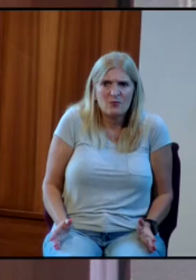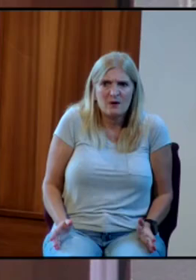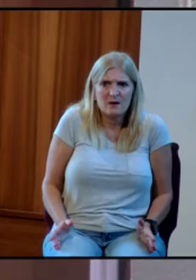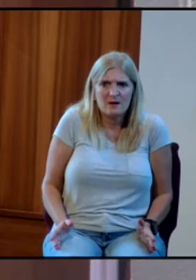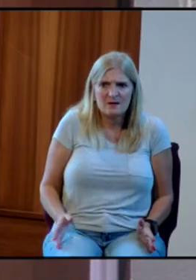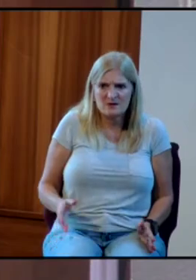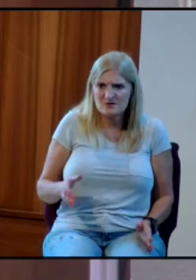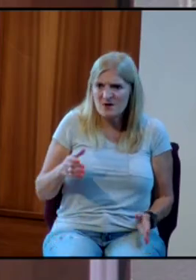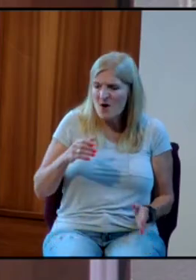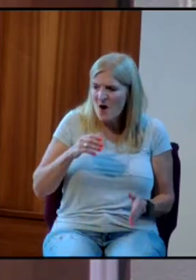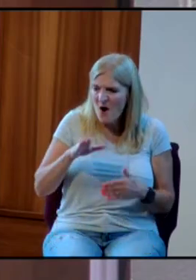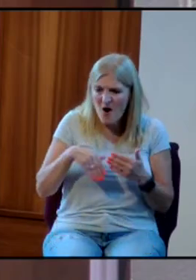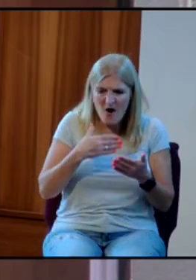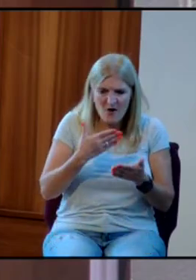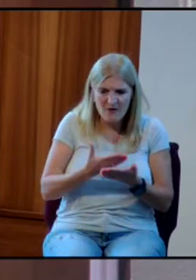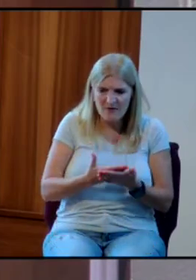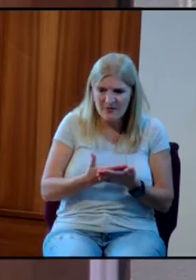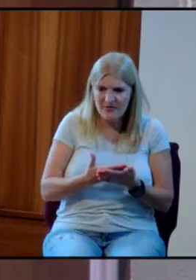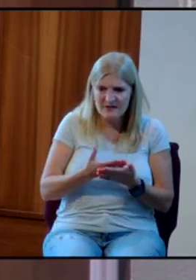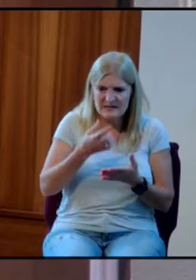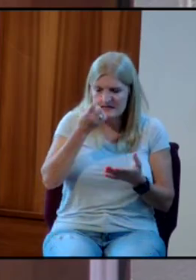the tragedy of